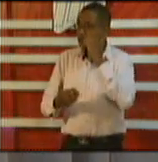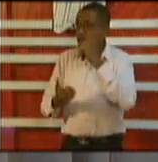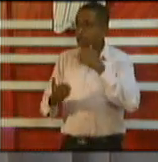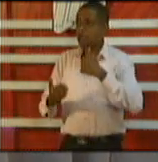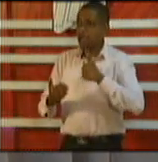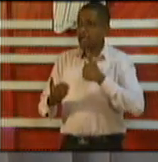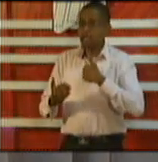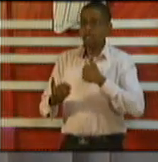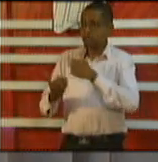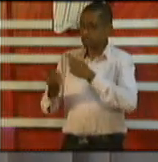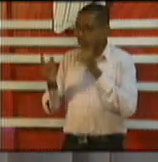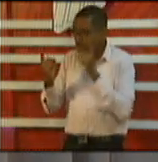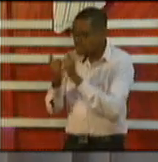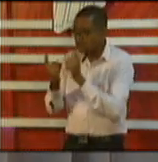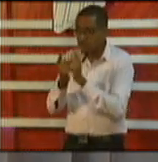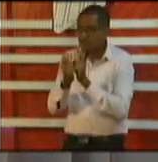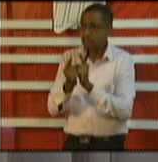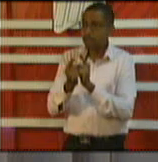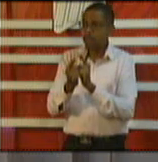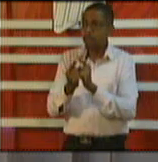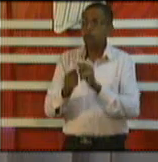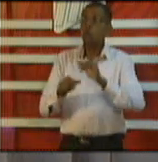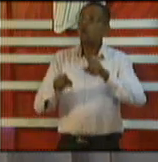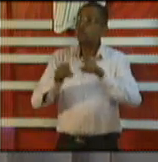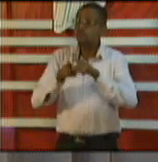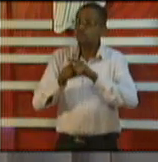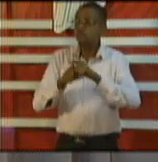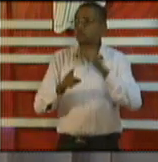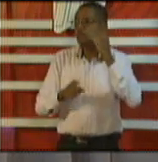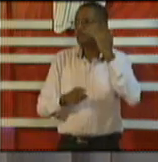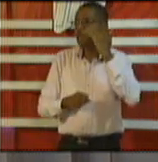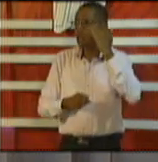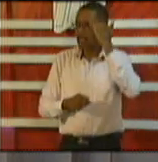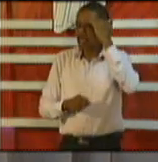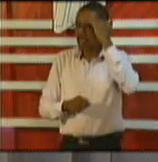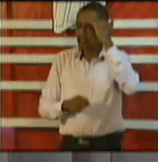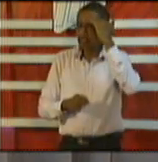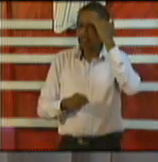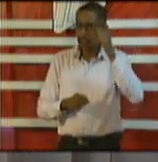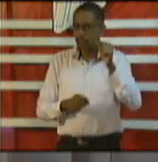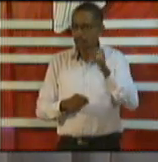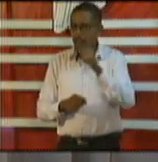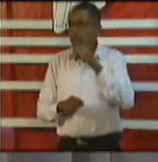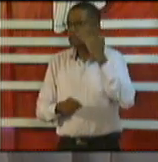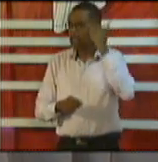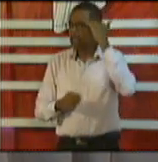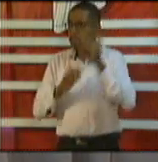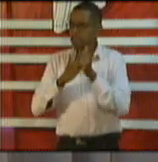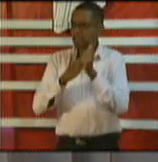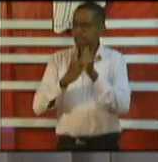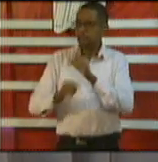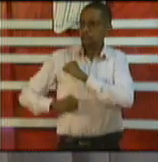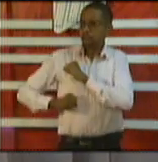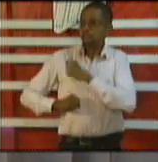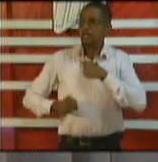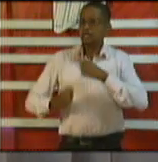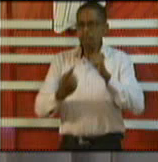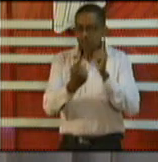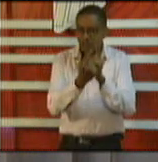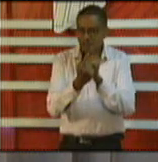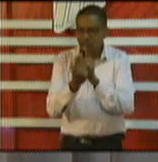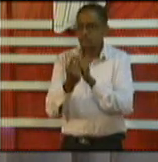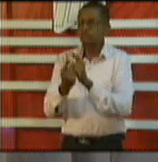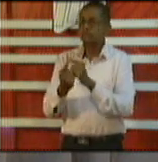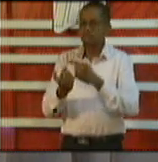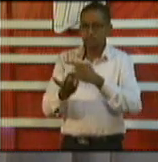of security and some of their officers virtually it is a lot safer and something that we want to encourage just because we're